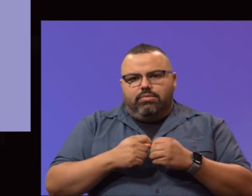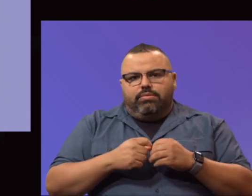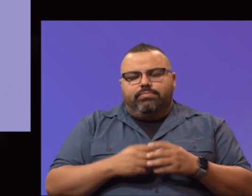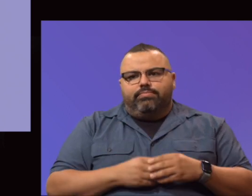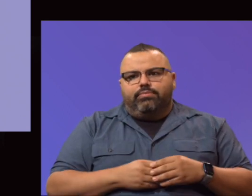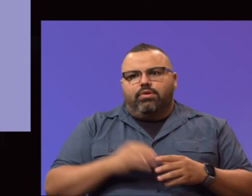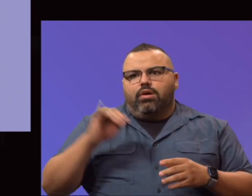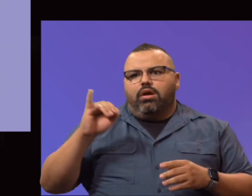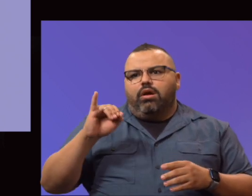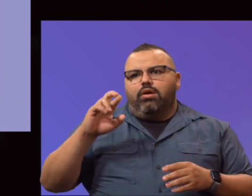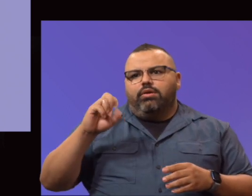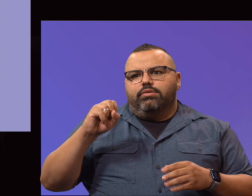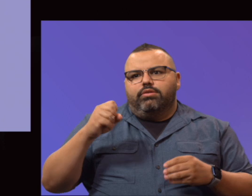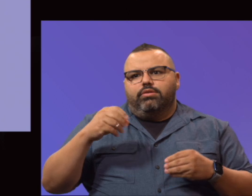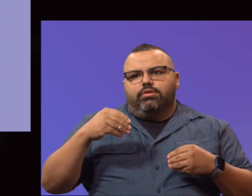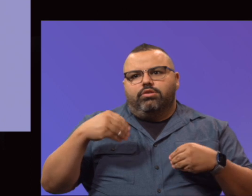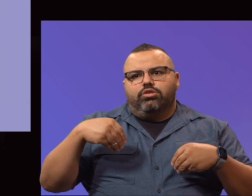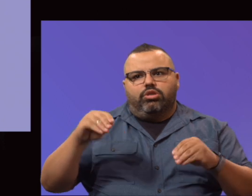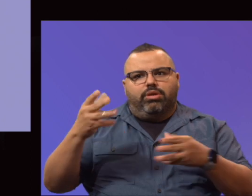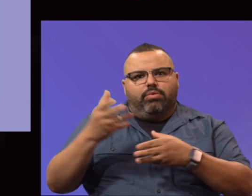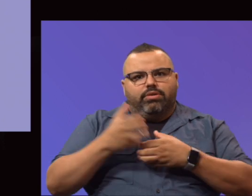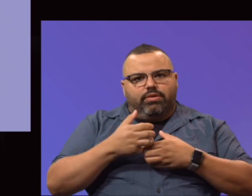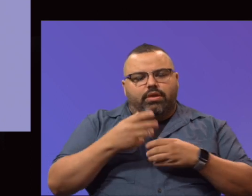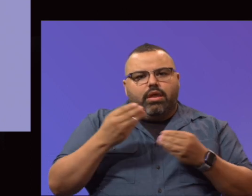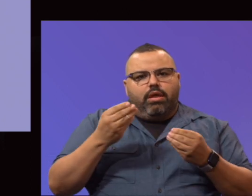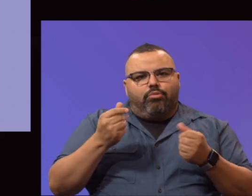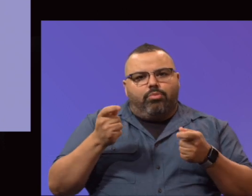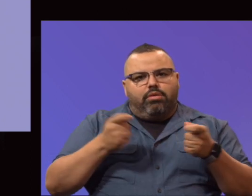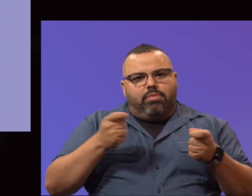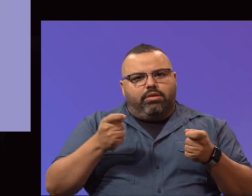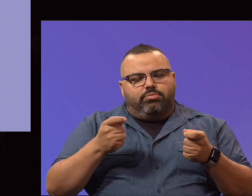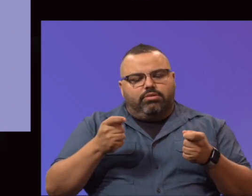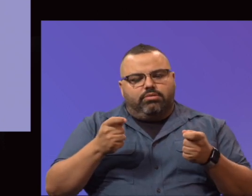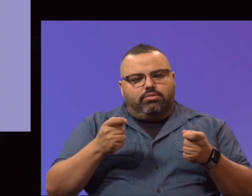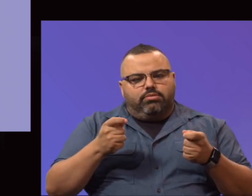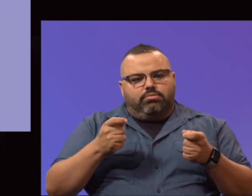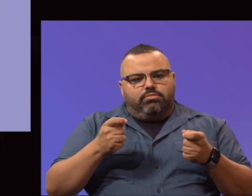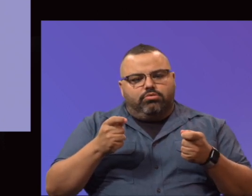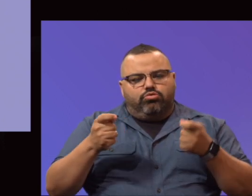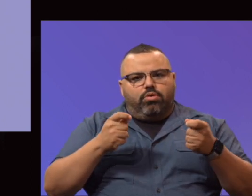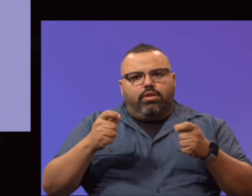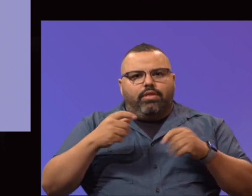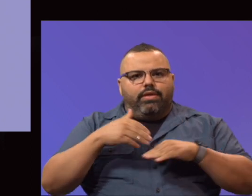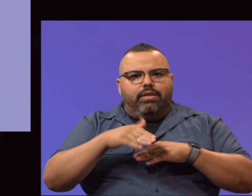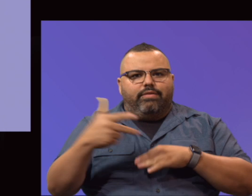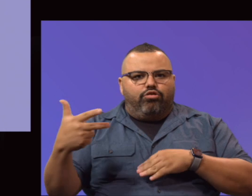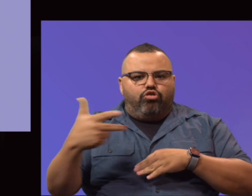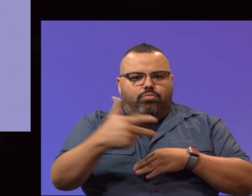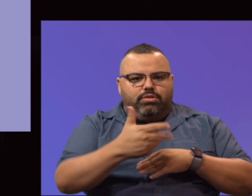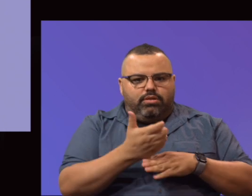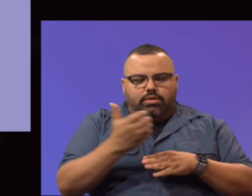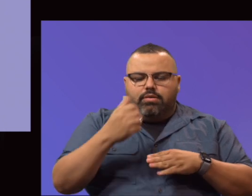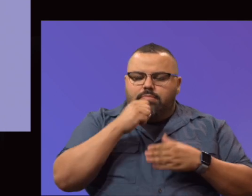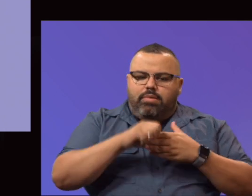receiving and property management control. They delivered via curbside equipment, mail packages, boxes,